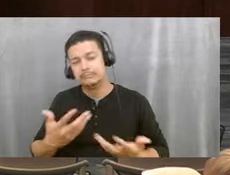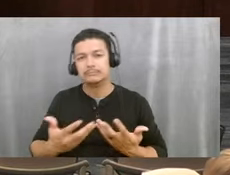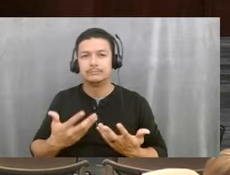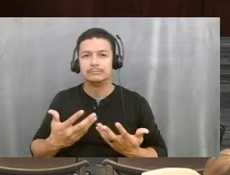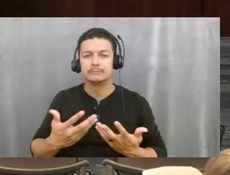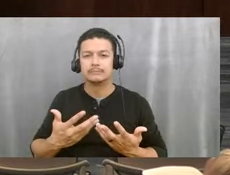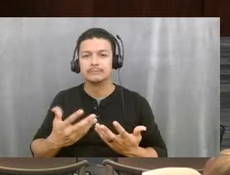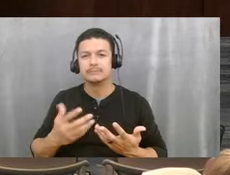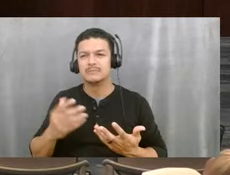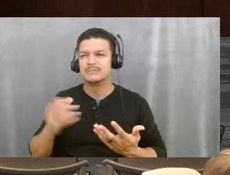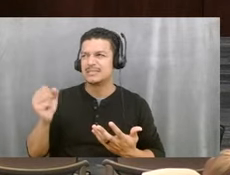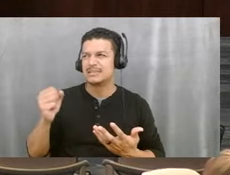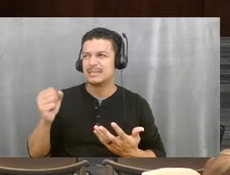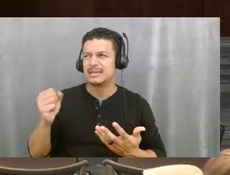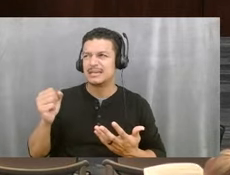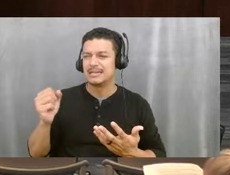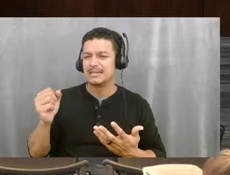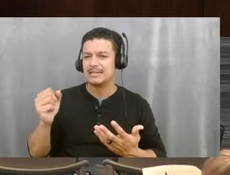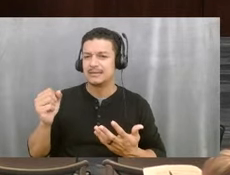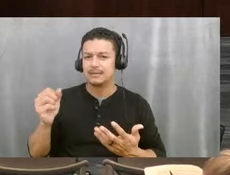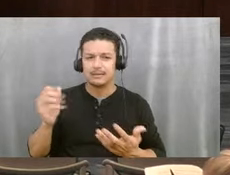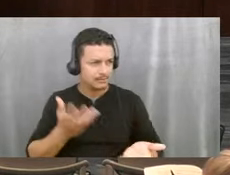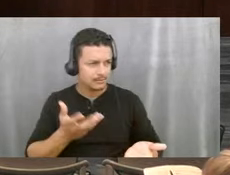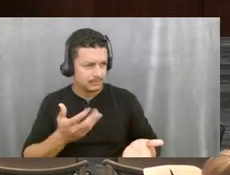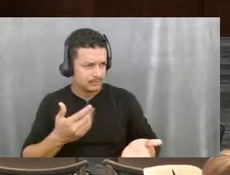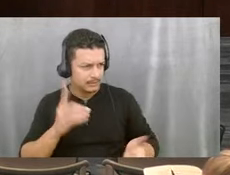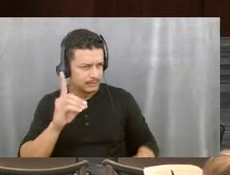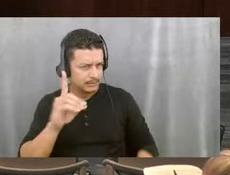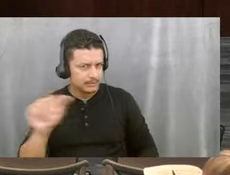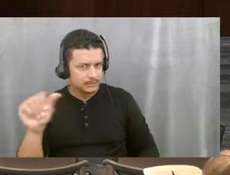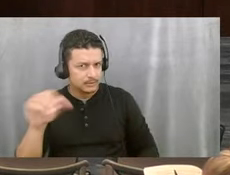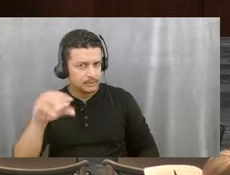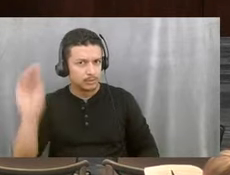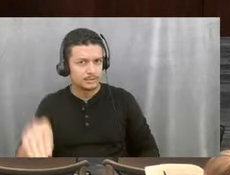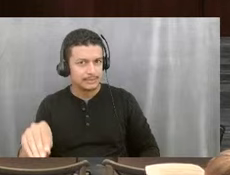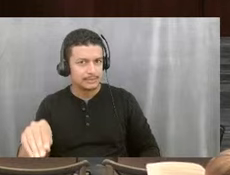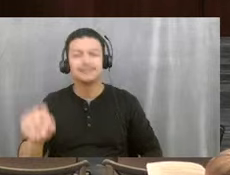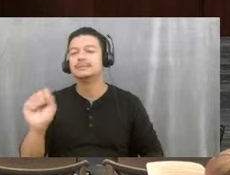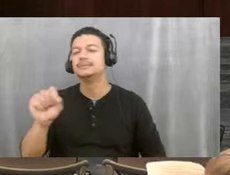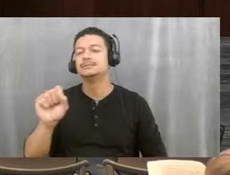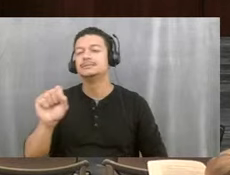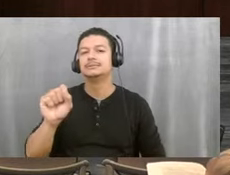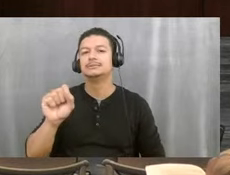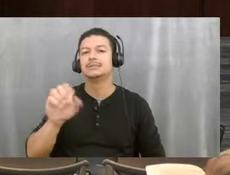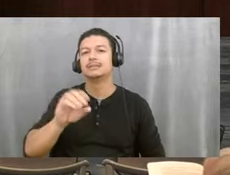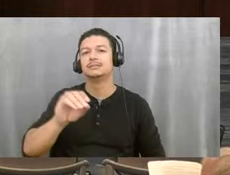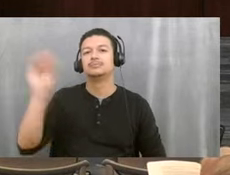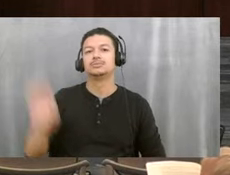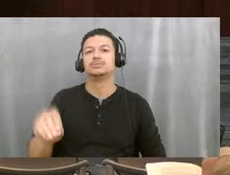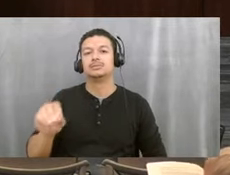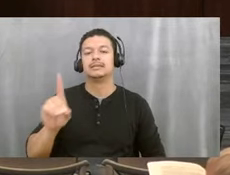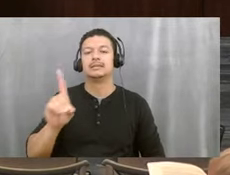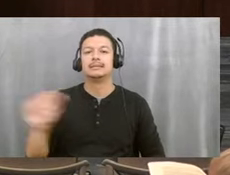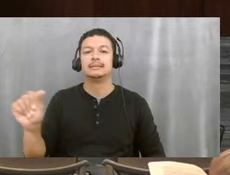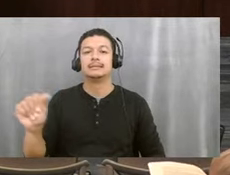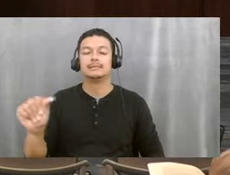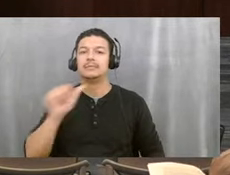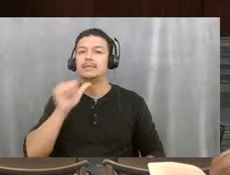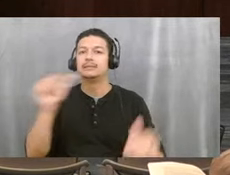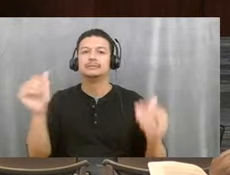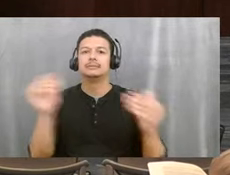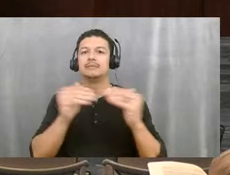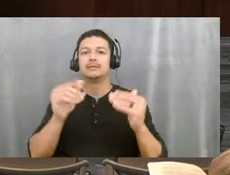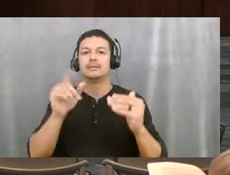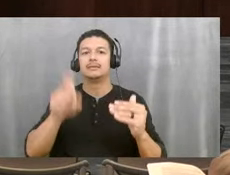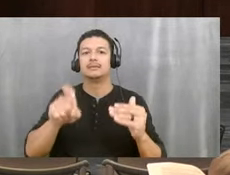yeah. What was the, was it disability percentage? Yeah, it's a percentage of disability, which is not met. And it's, to be on duty, which